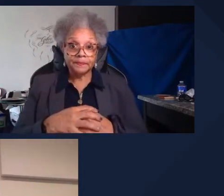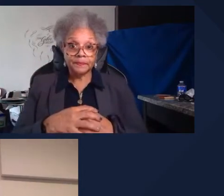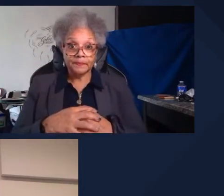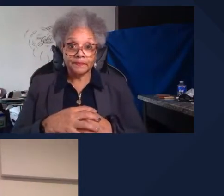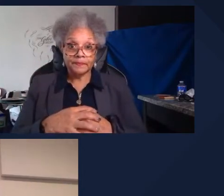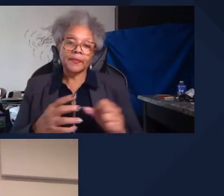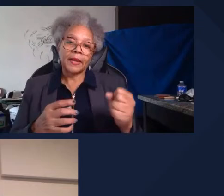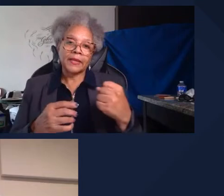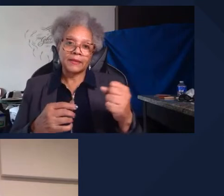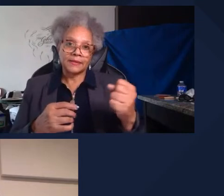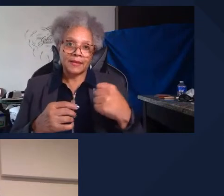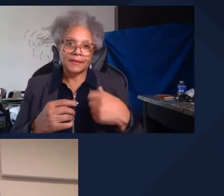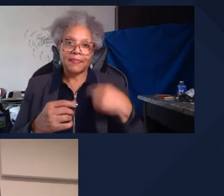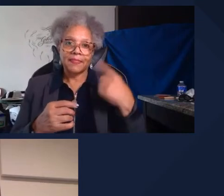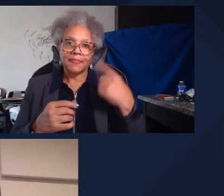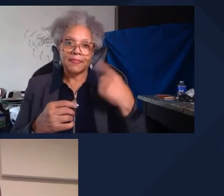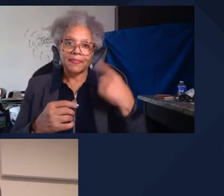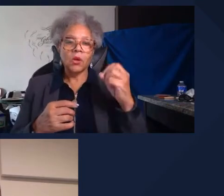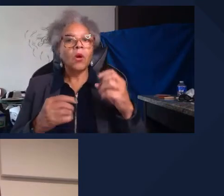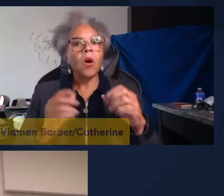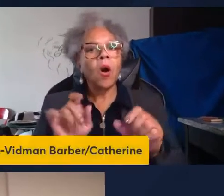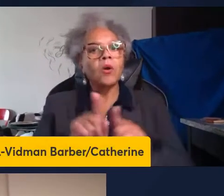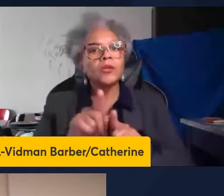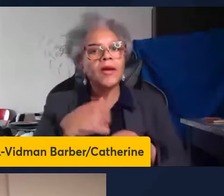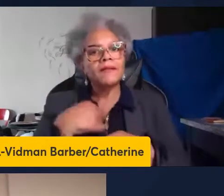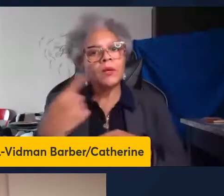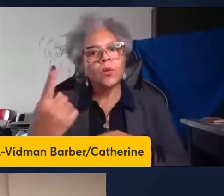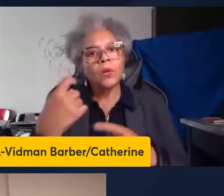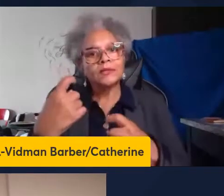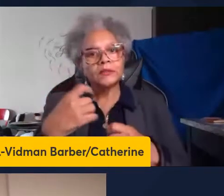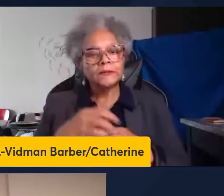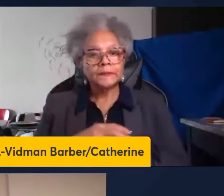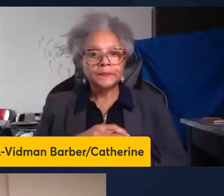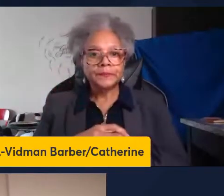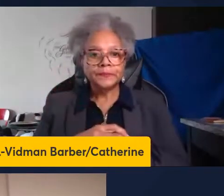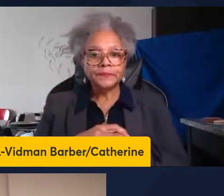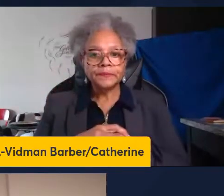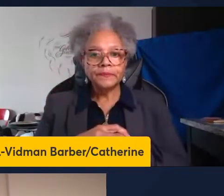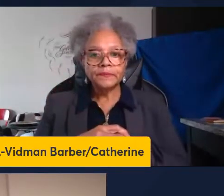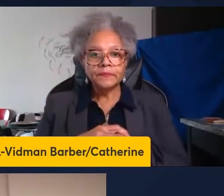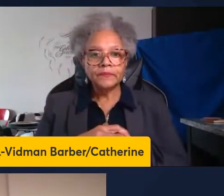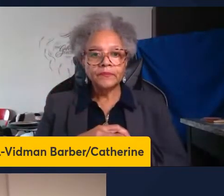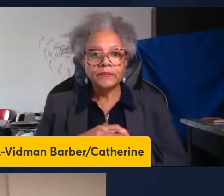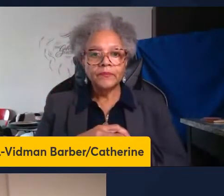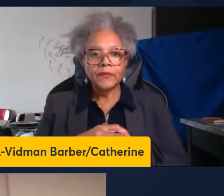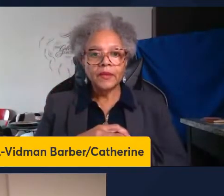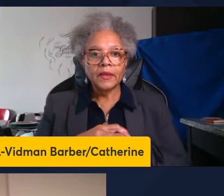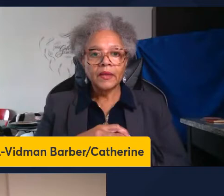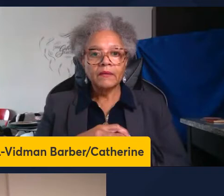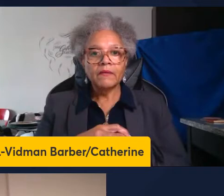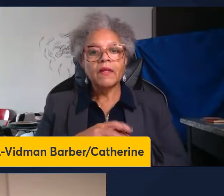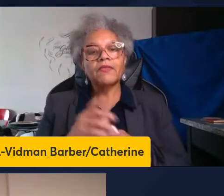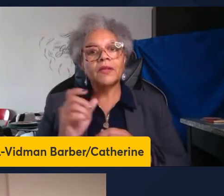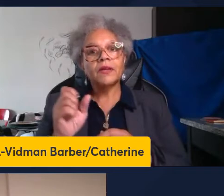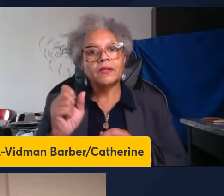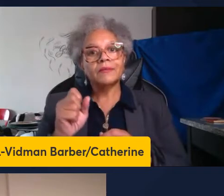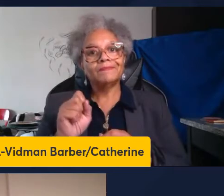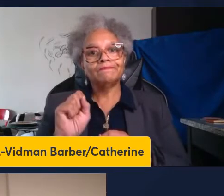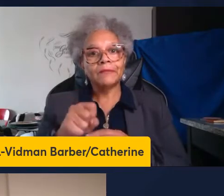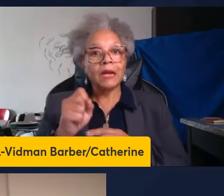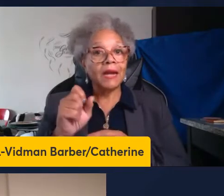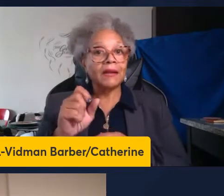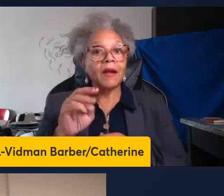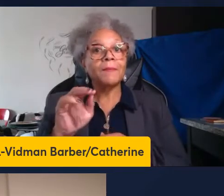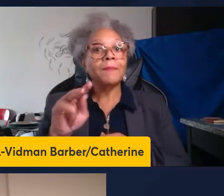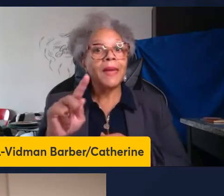I think so I also have a question so the knockout of Mavs or the